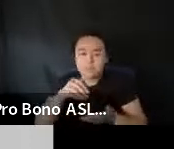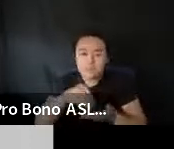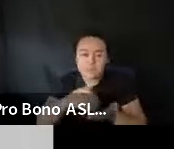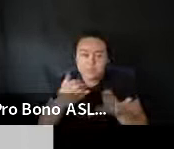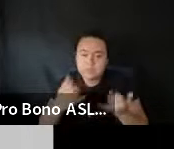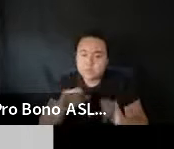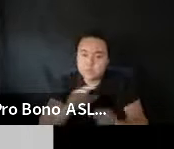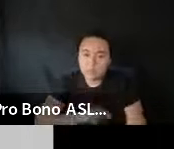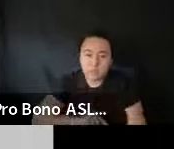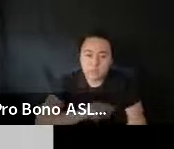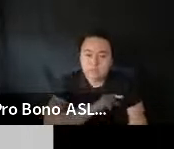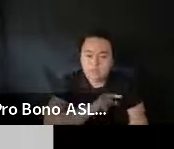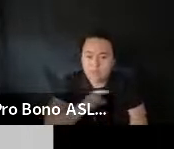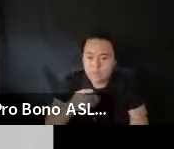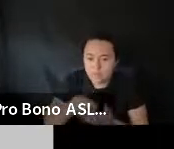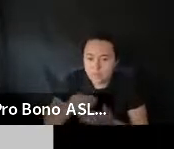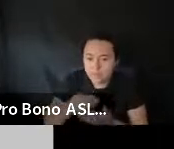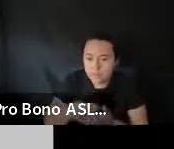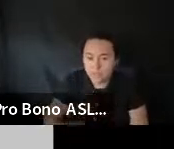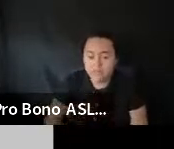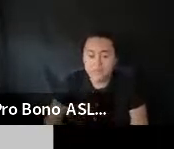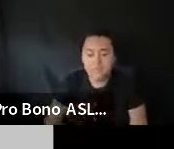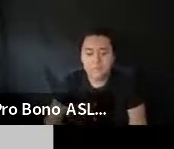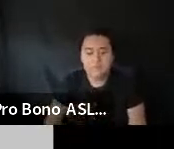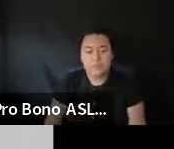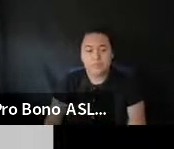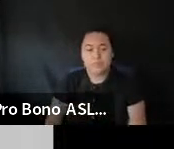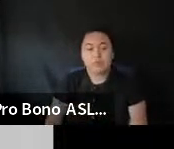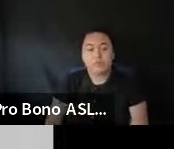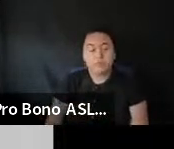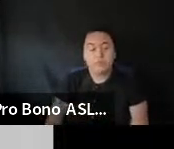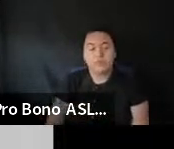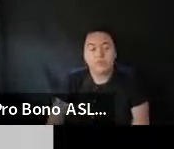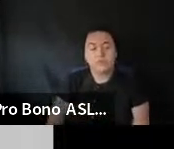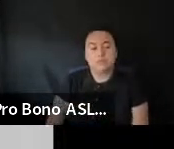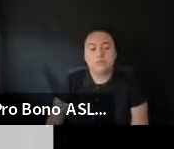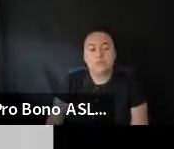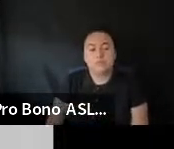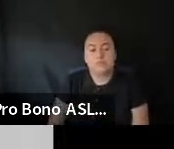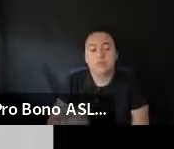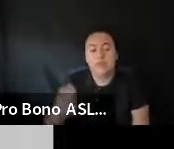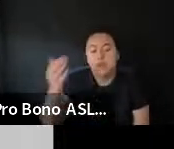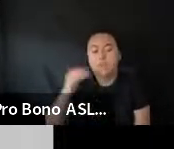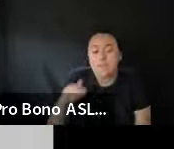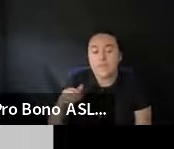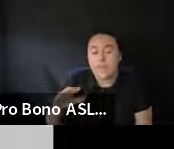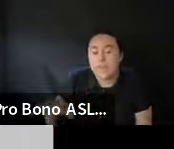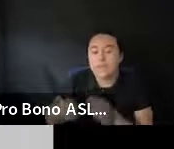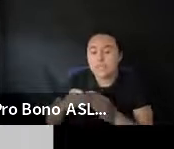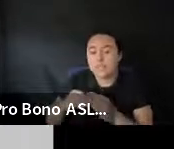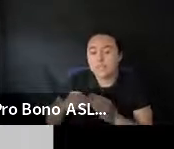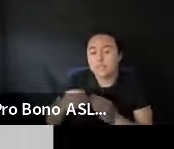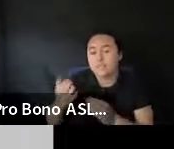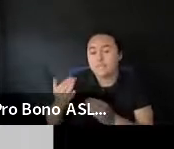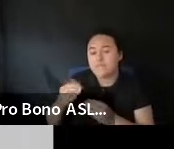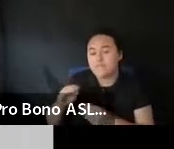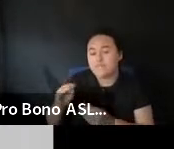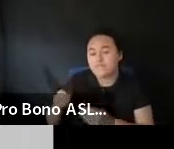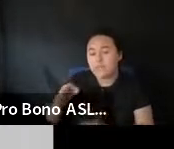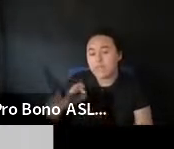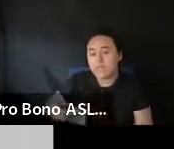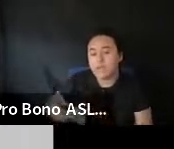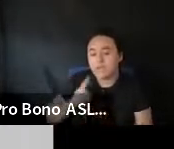Uh. Those wages. Um. Also. Uh. There's an additional 15%. Uh. Credit on that. So for certain